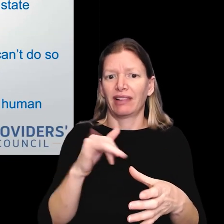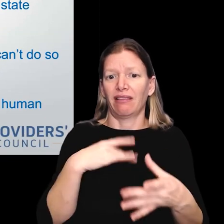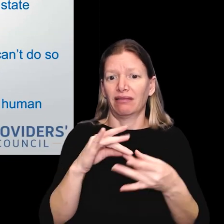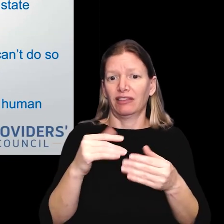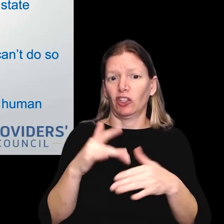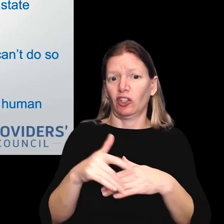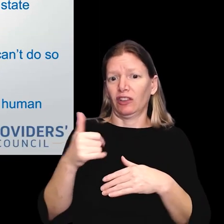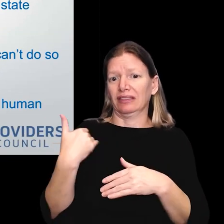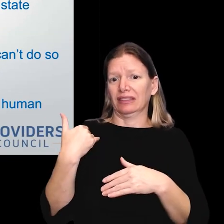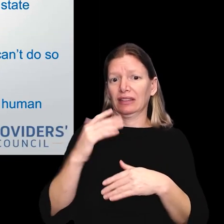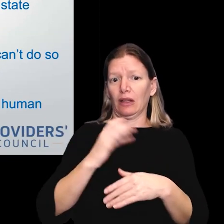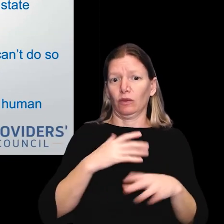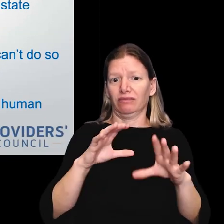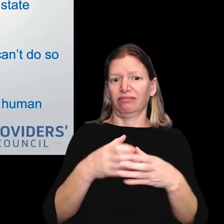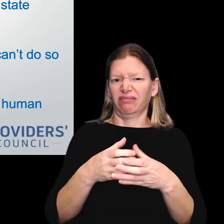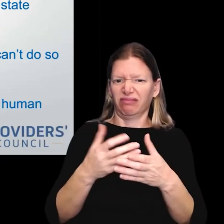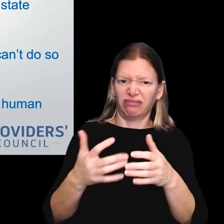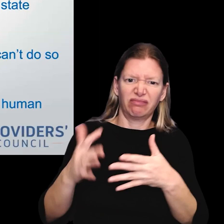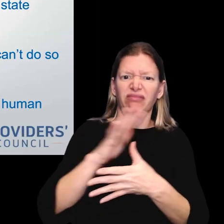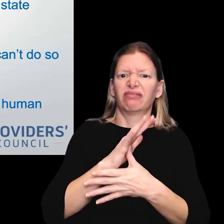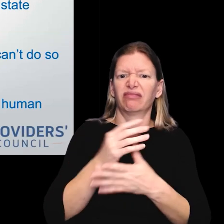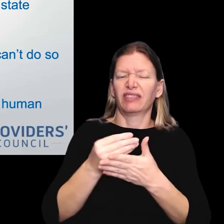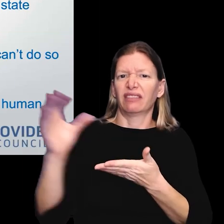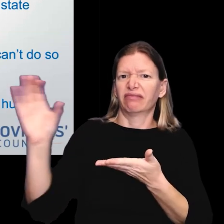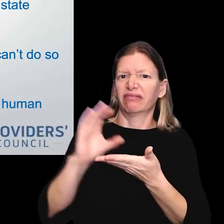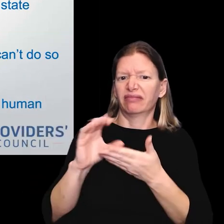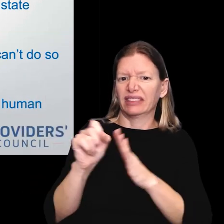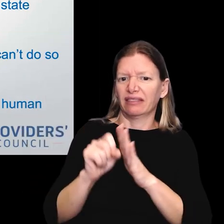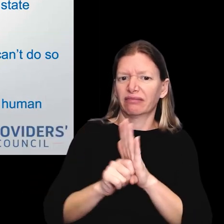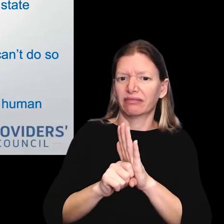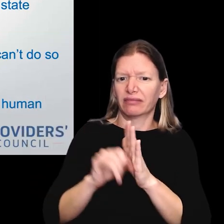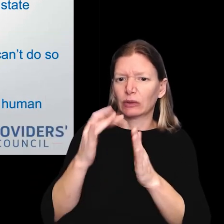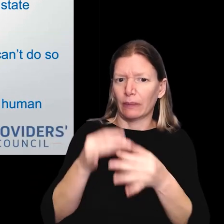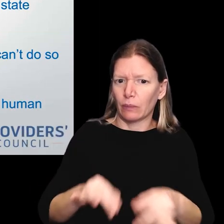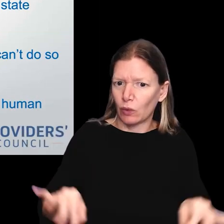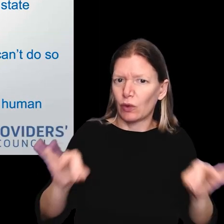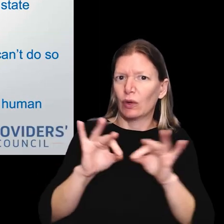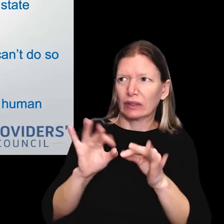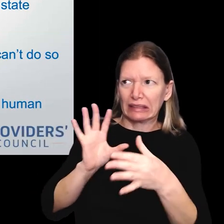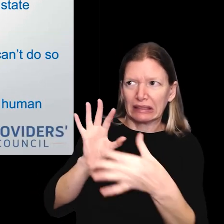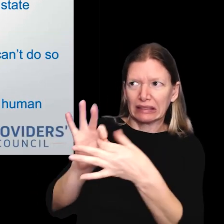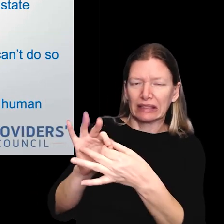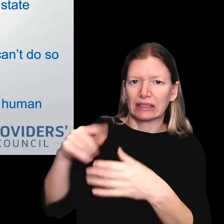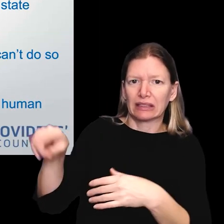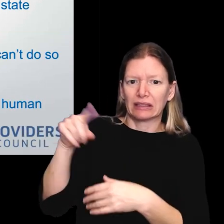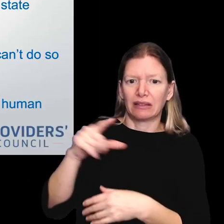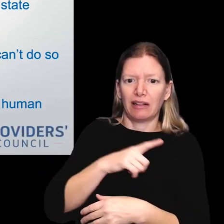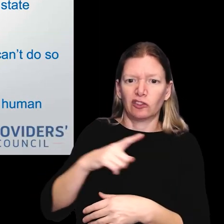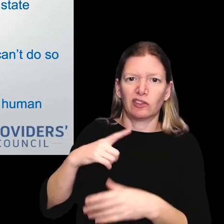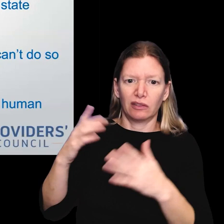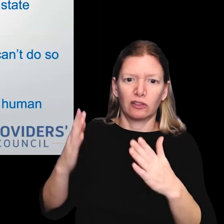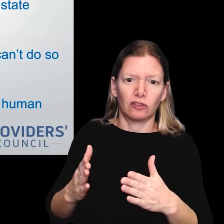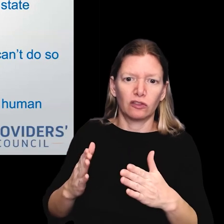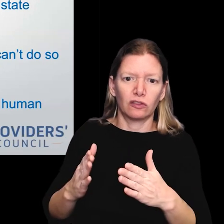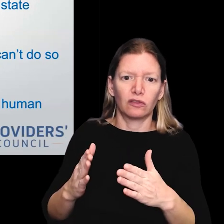like I said earlier, our sector is primarily funded through the state. So that is why it's important for us to